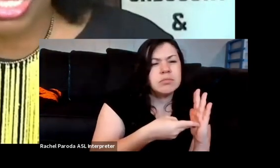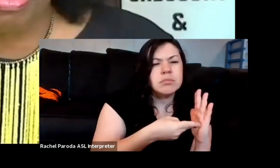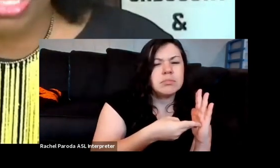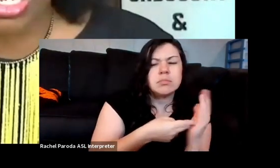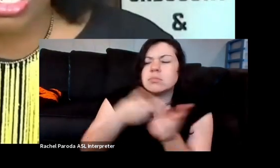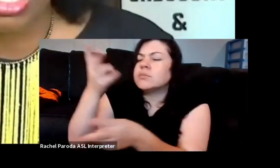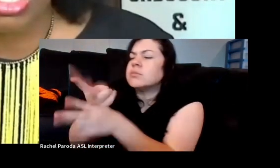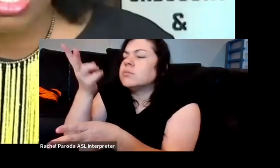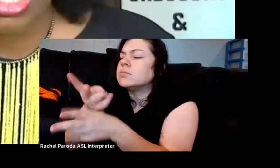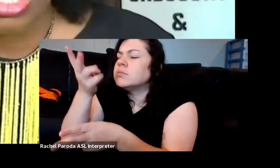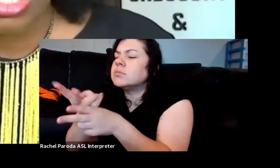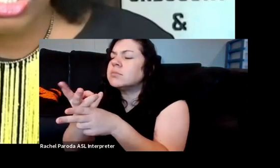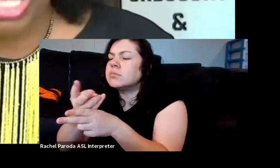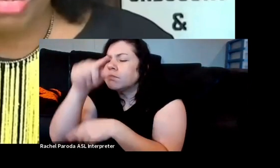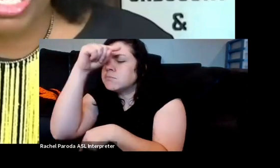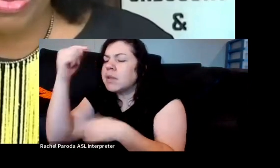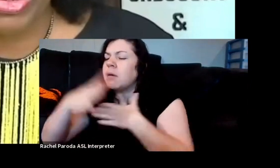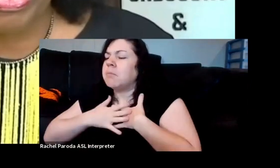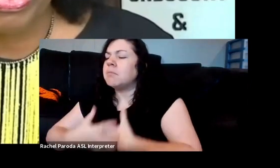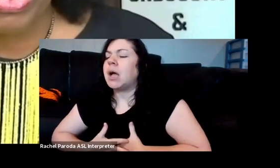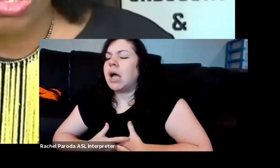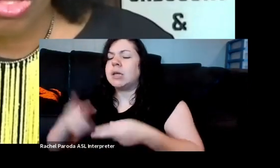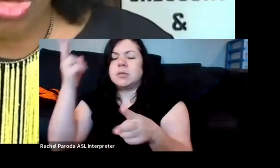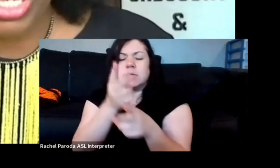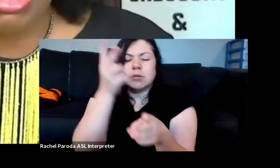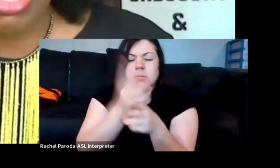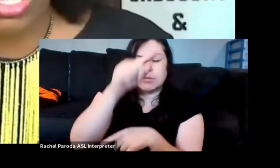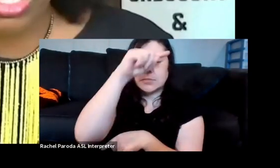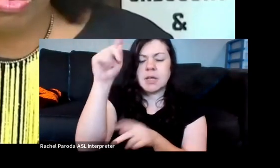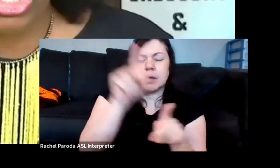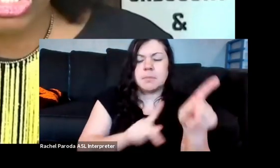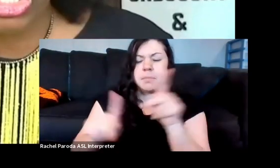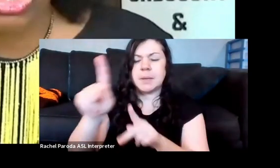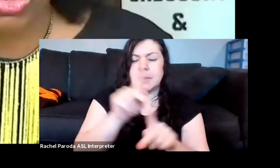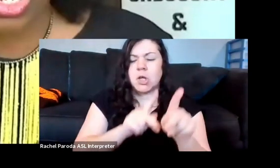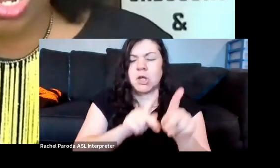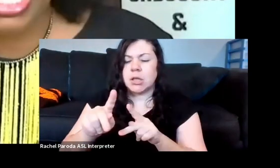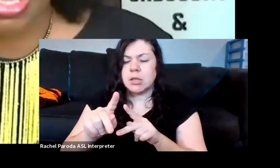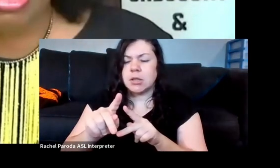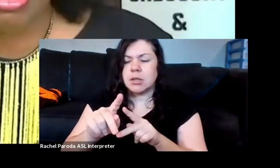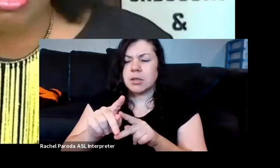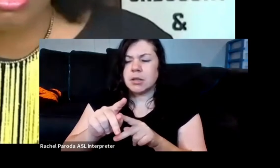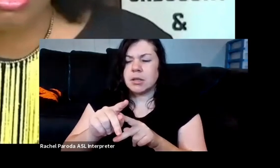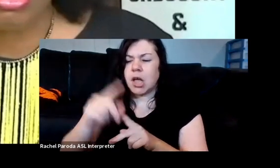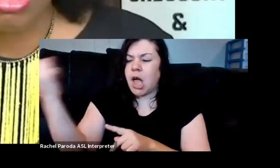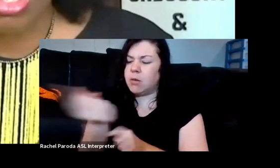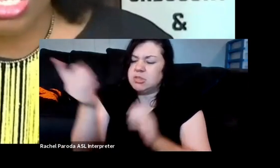to the Black body, to Black people always living in the push toward our death?